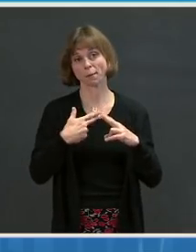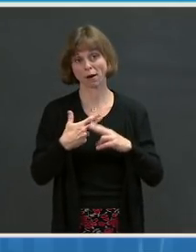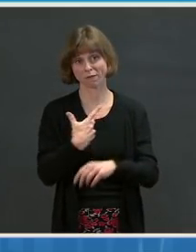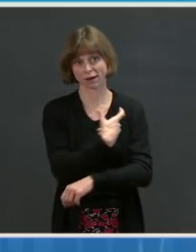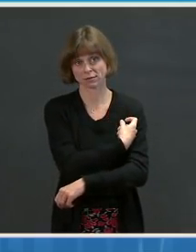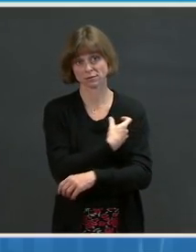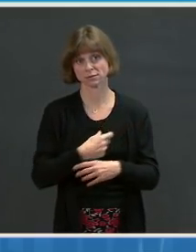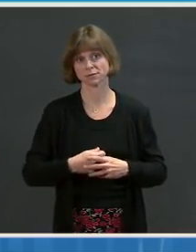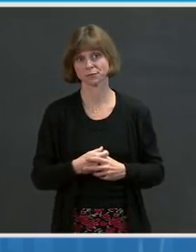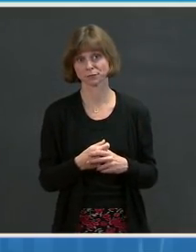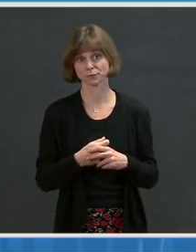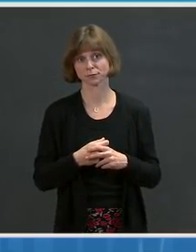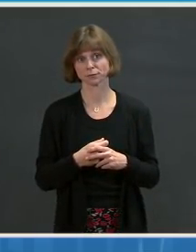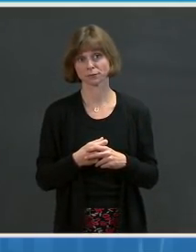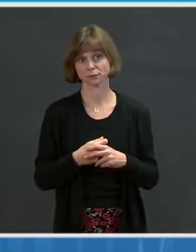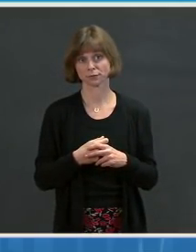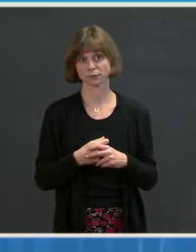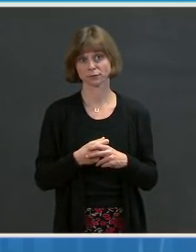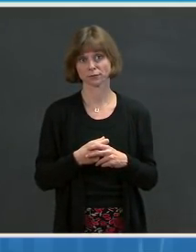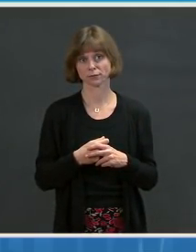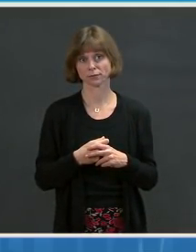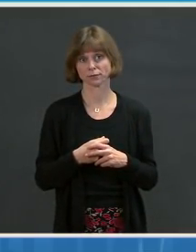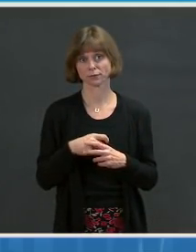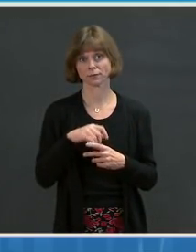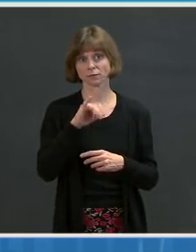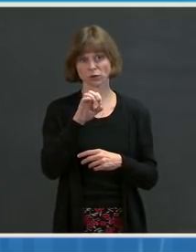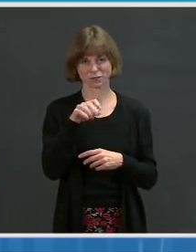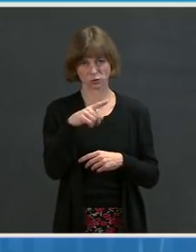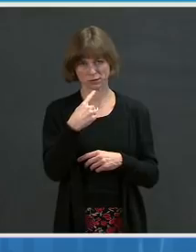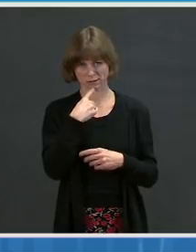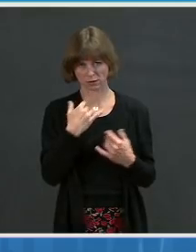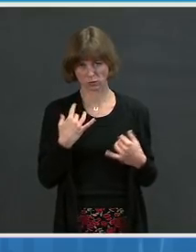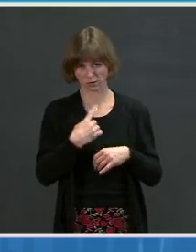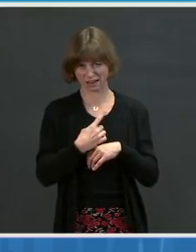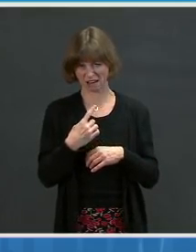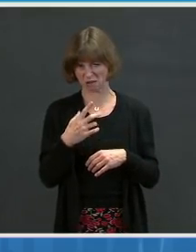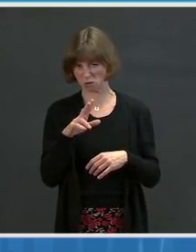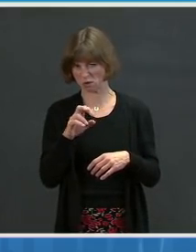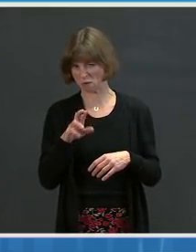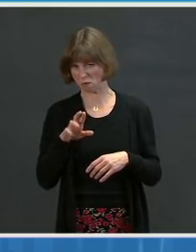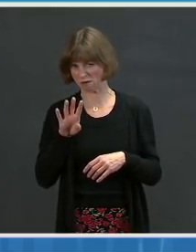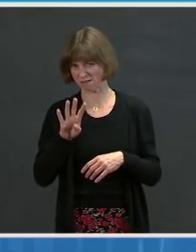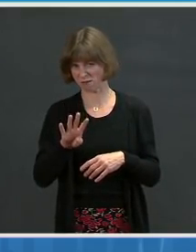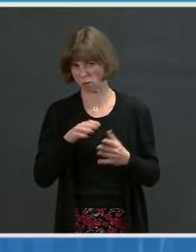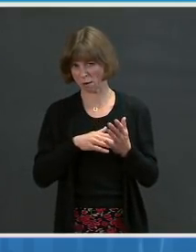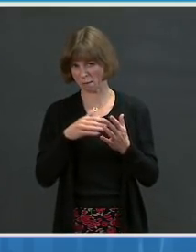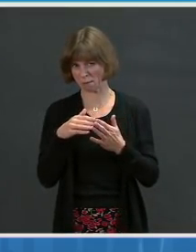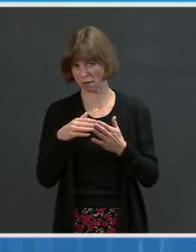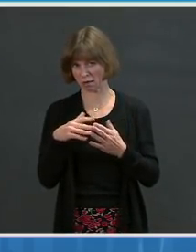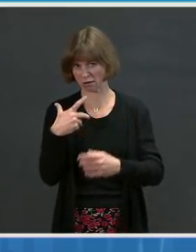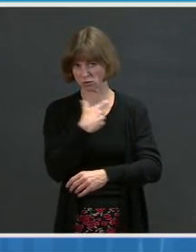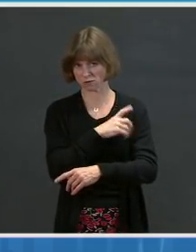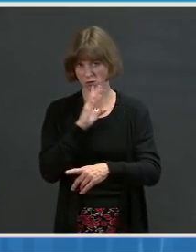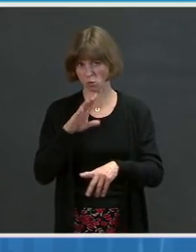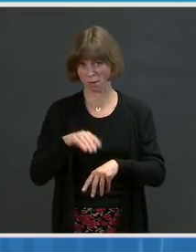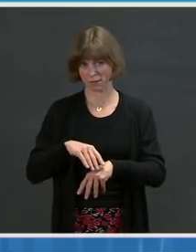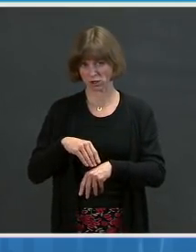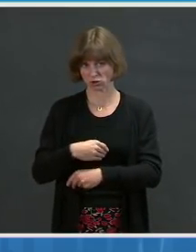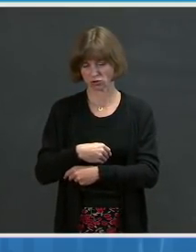Jeff, you said today that about 3 to 4 million doses will be available to be shipped out if and when an EUA is granted.